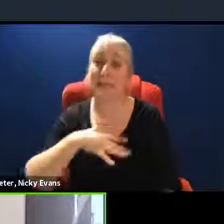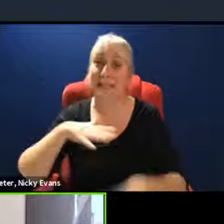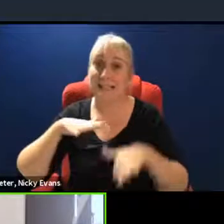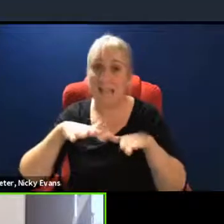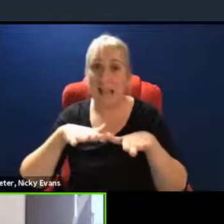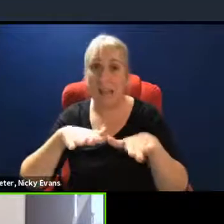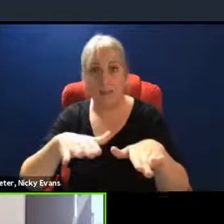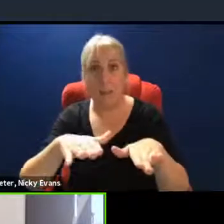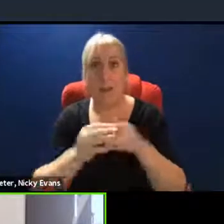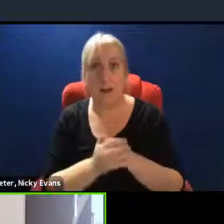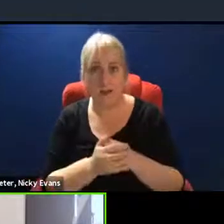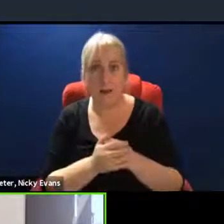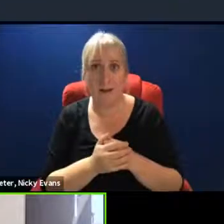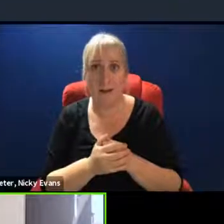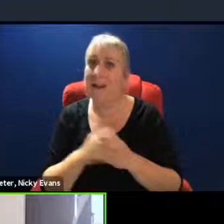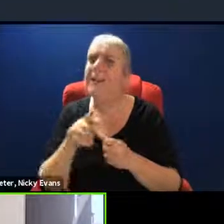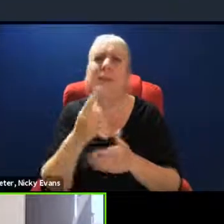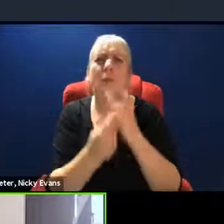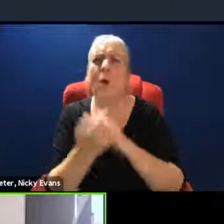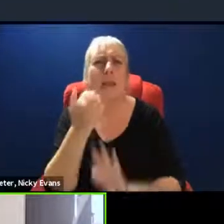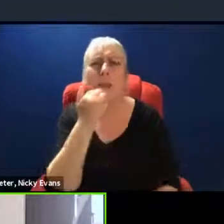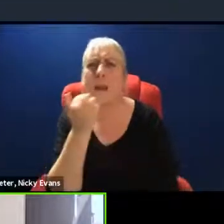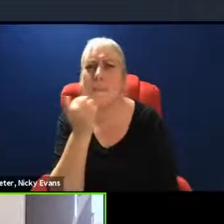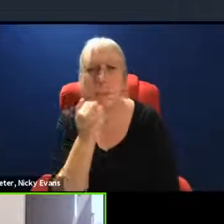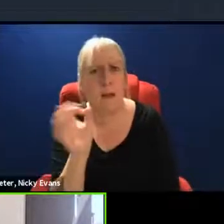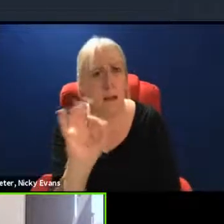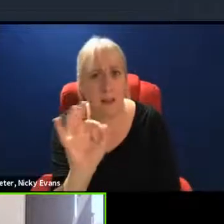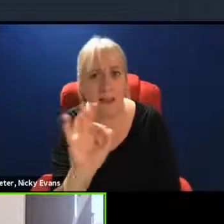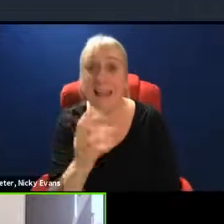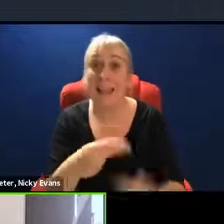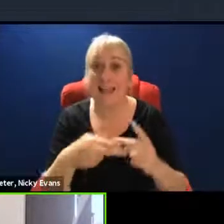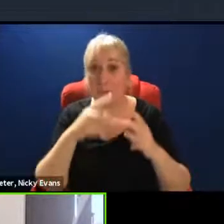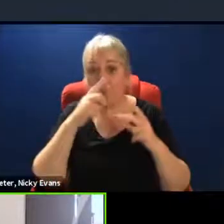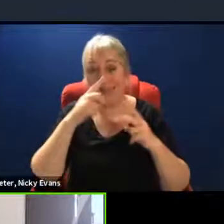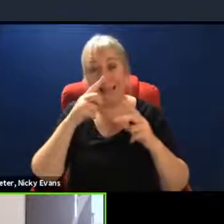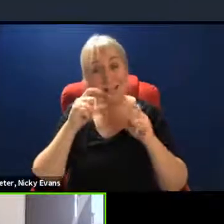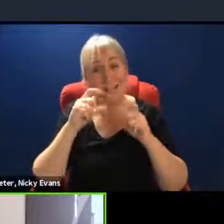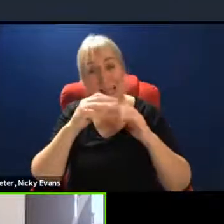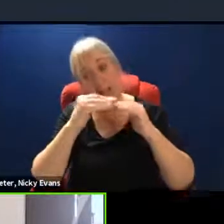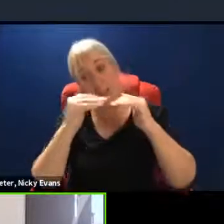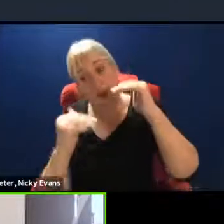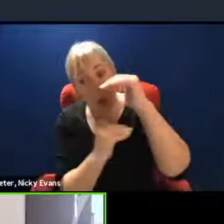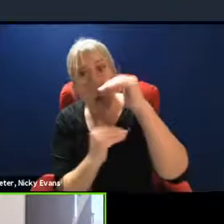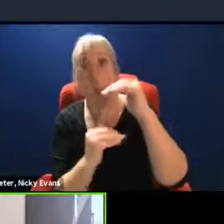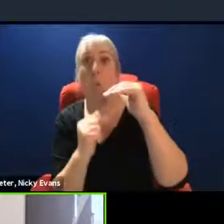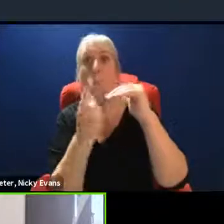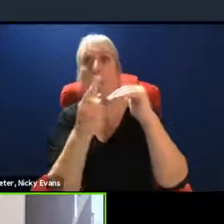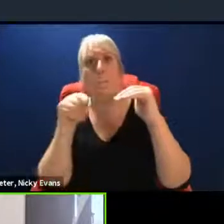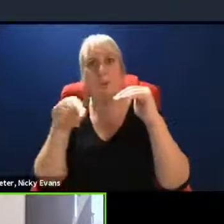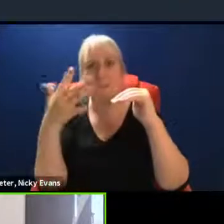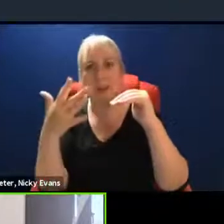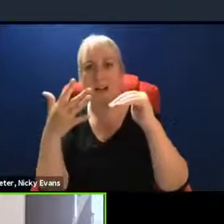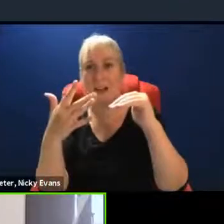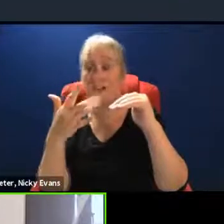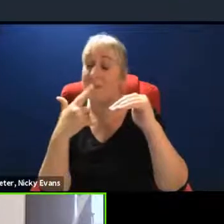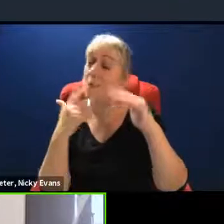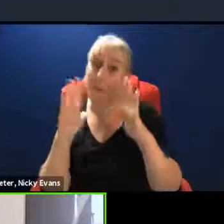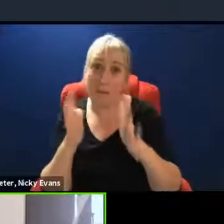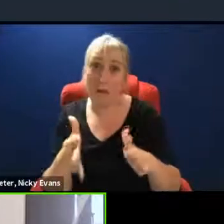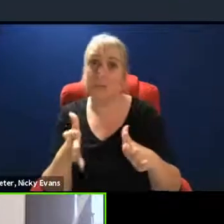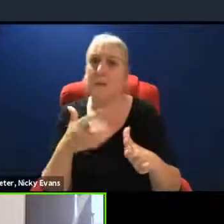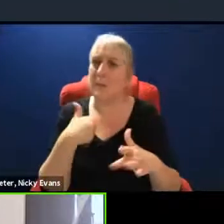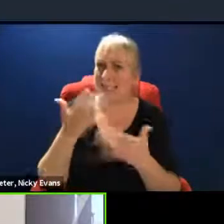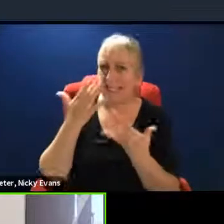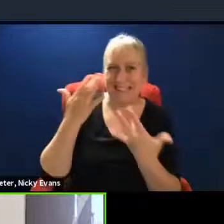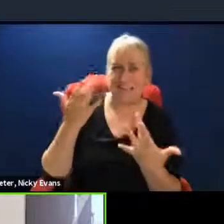something. It isn't just a figure. If we're able to stay below 1.5 degrees, which increasingly looks harder and harder because of the inaction